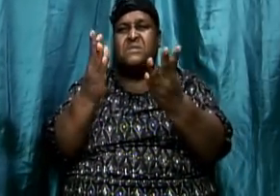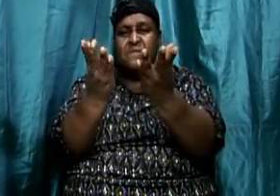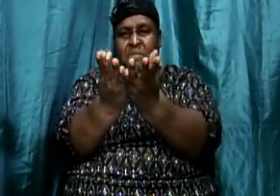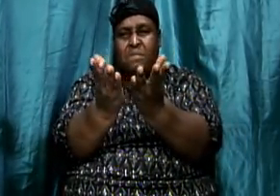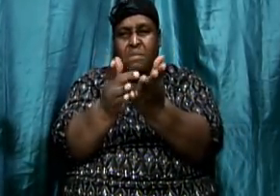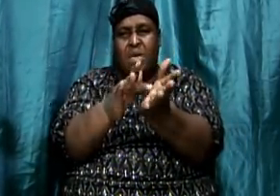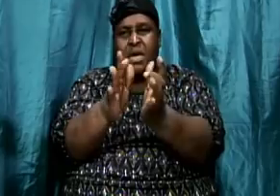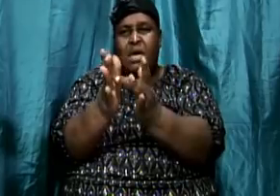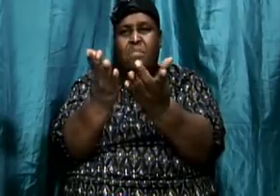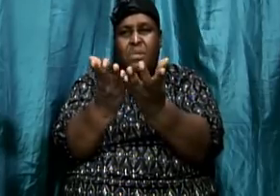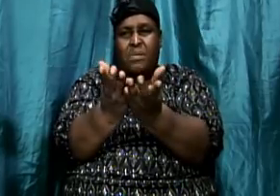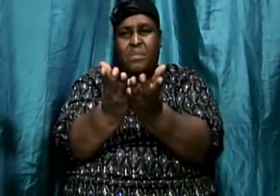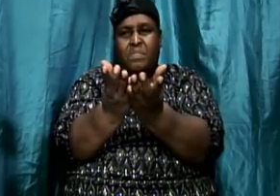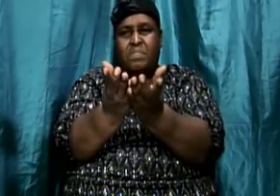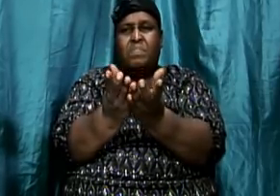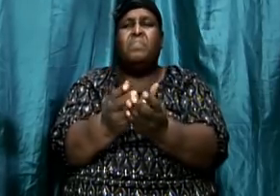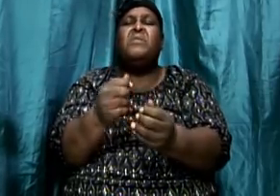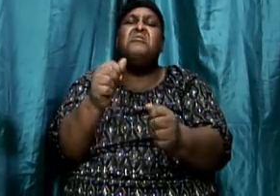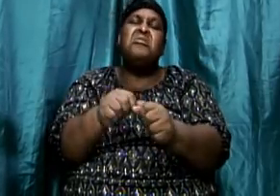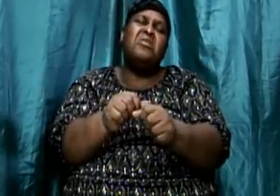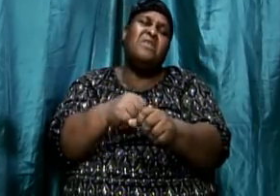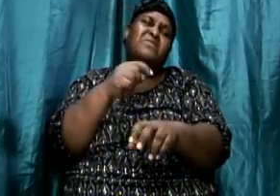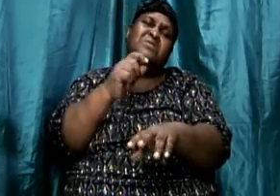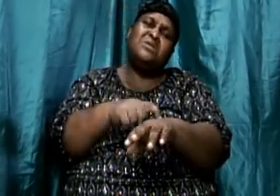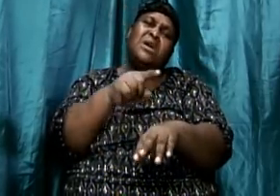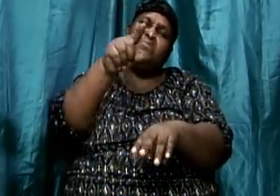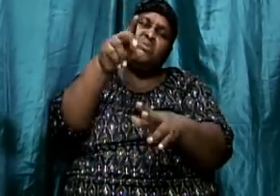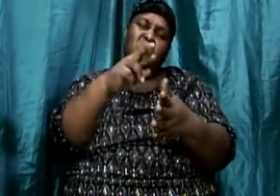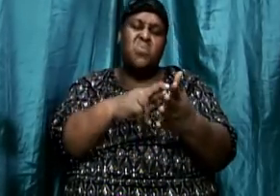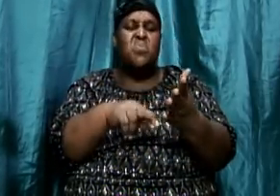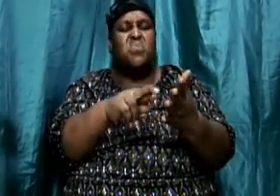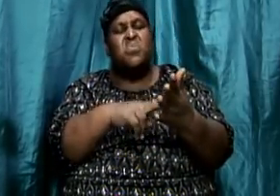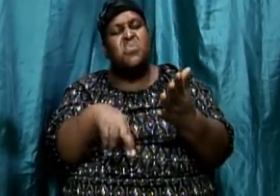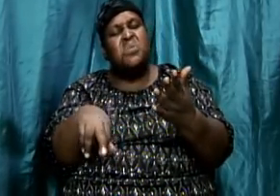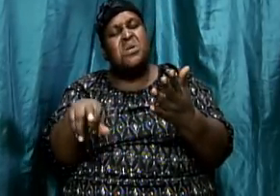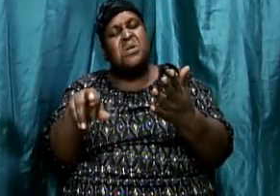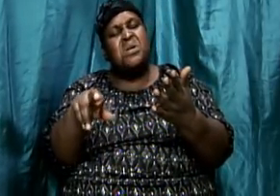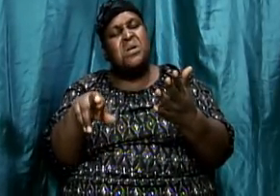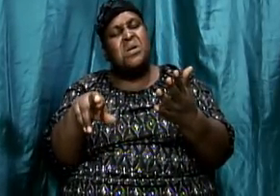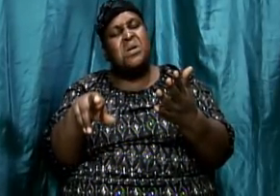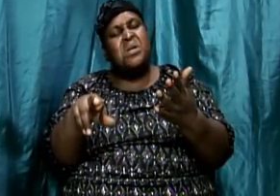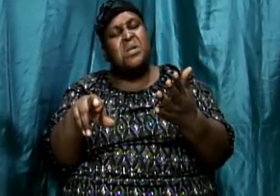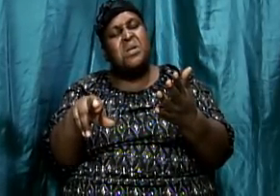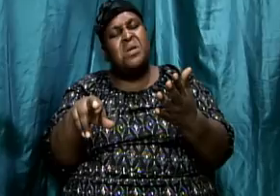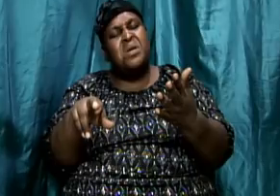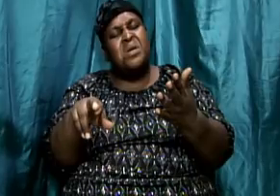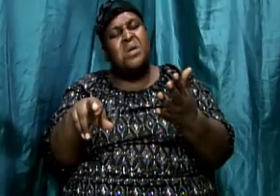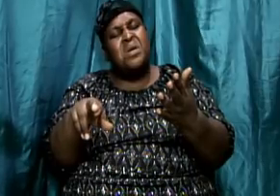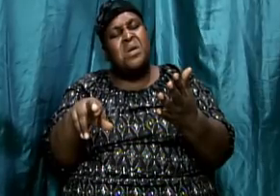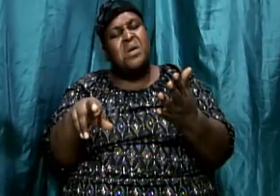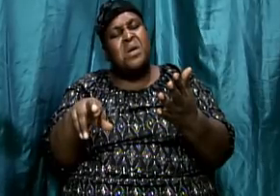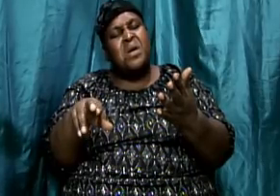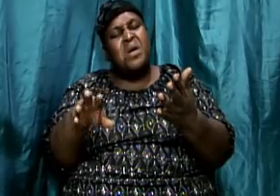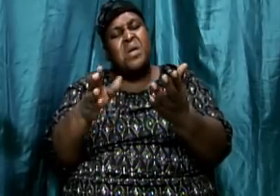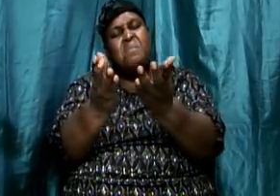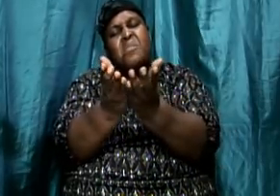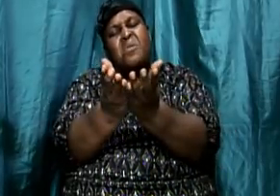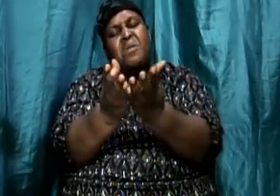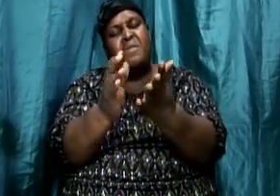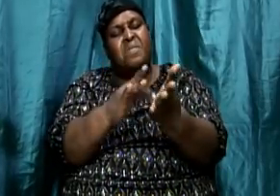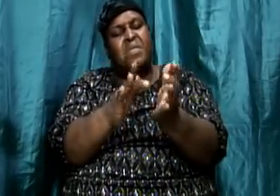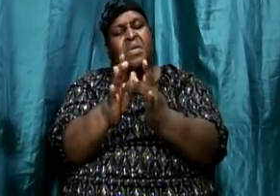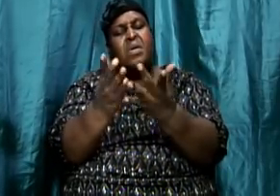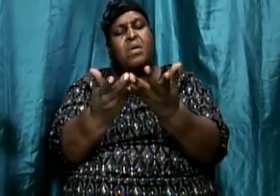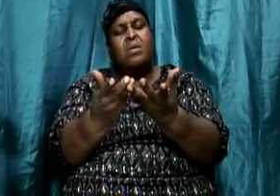Now, every time you read a particular book of the Bible, the first thing you have to take into consideration, what was the purpose